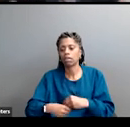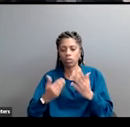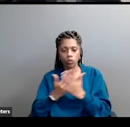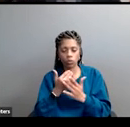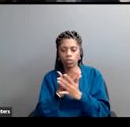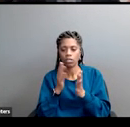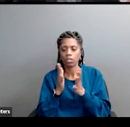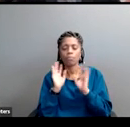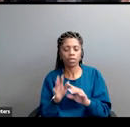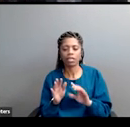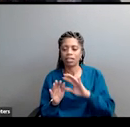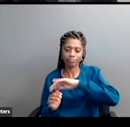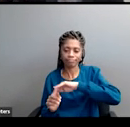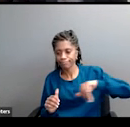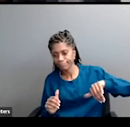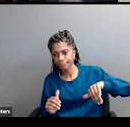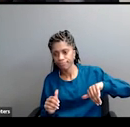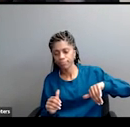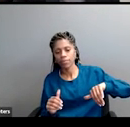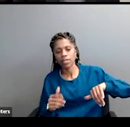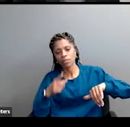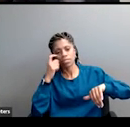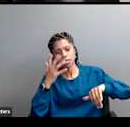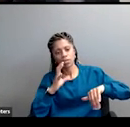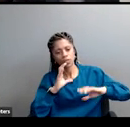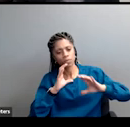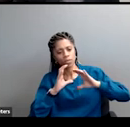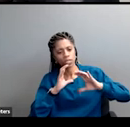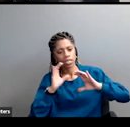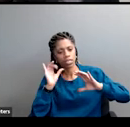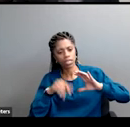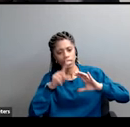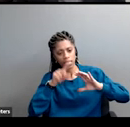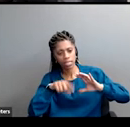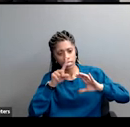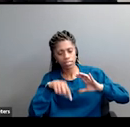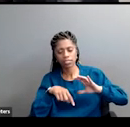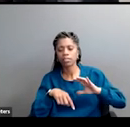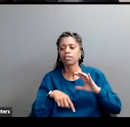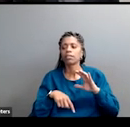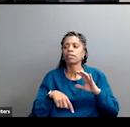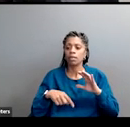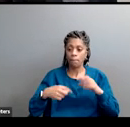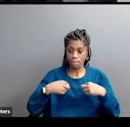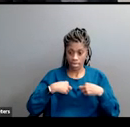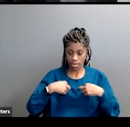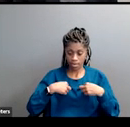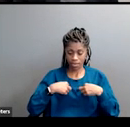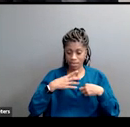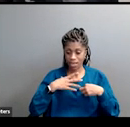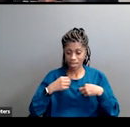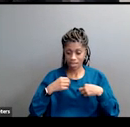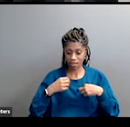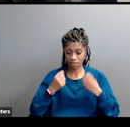I've stripped away. Because I want to communicate that I think I and I think many of you have this